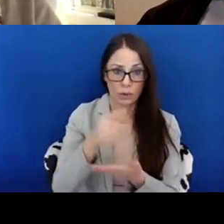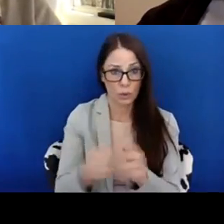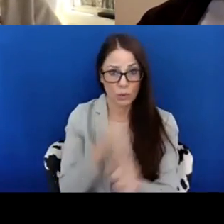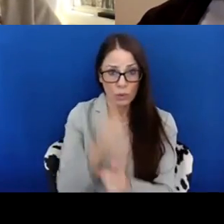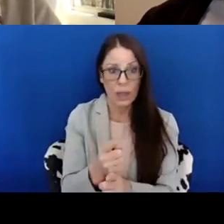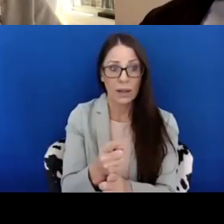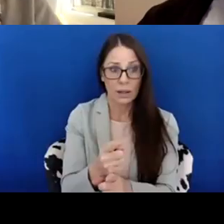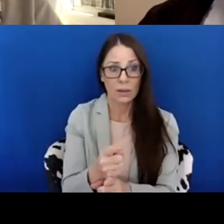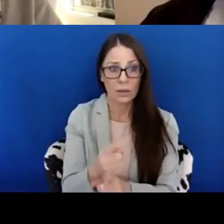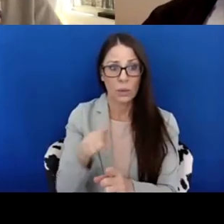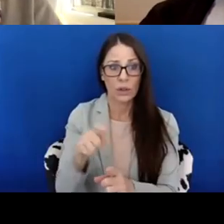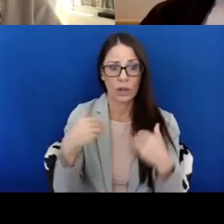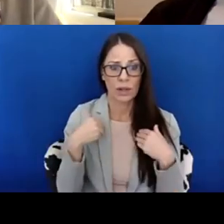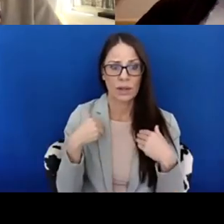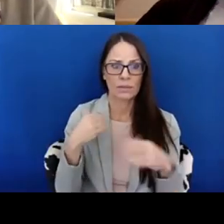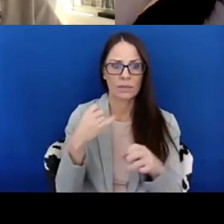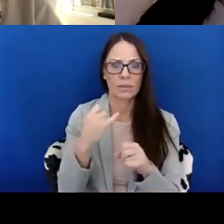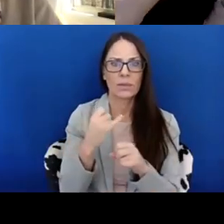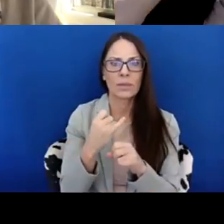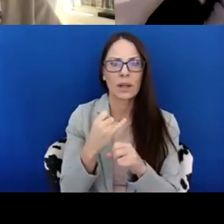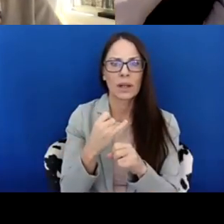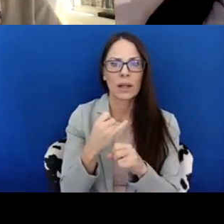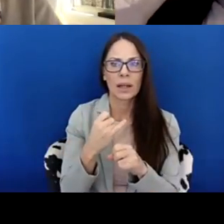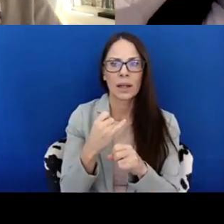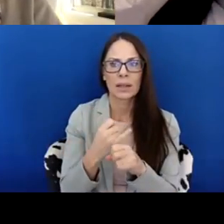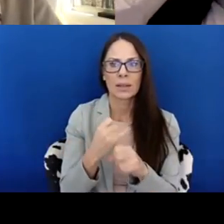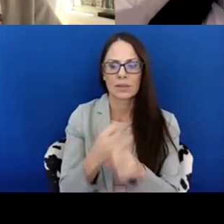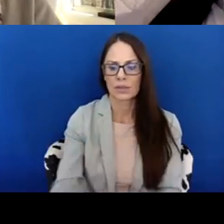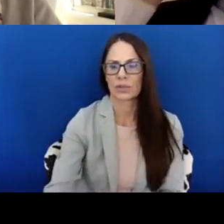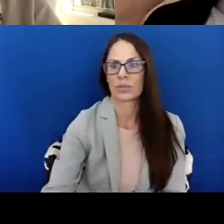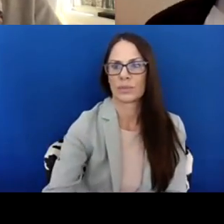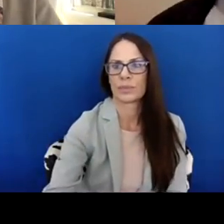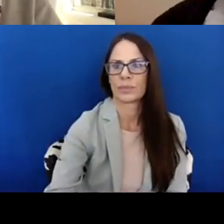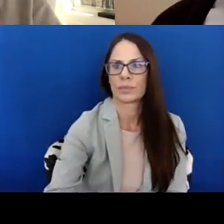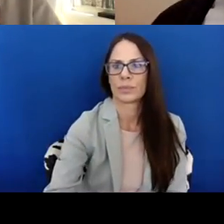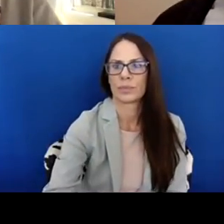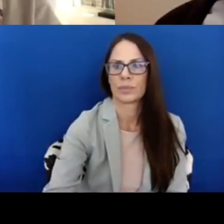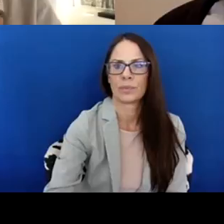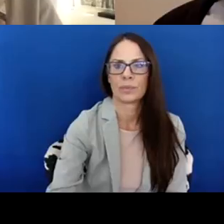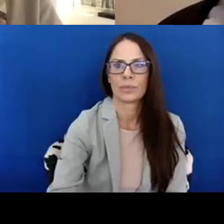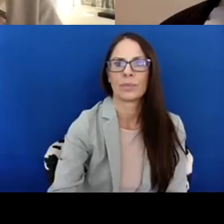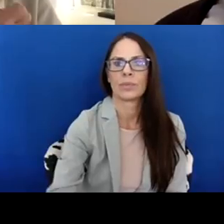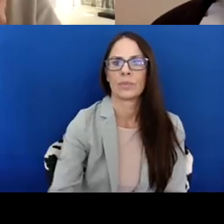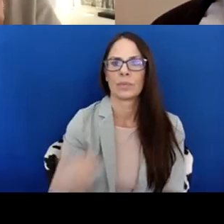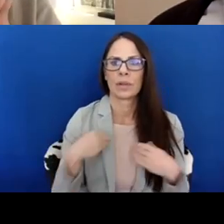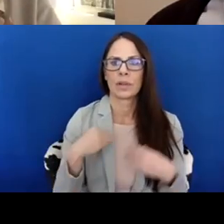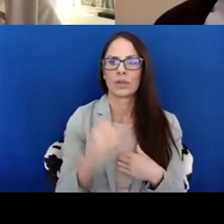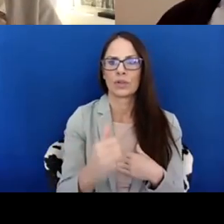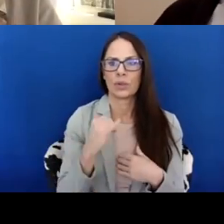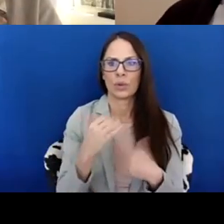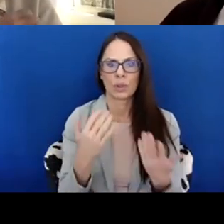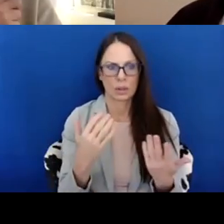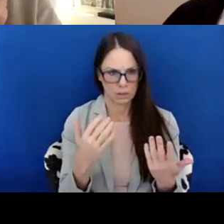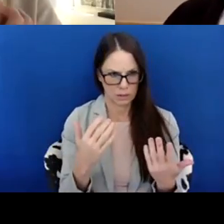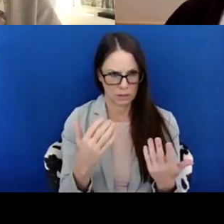two. Um, and it's, it's, uh, it's how that, uh, power dynamic is worked.